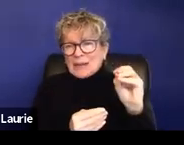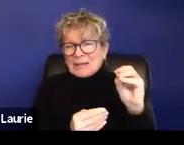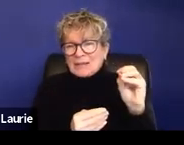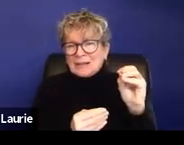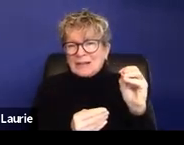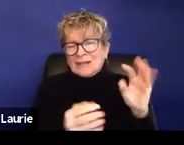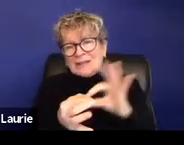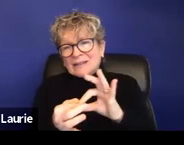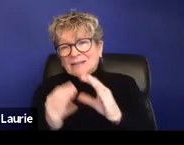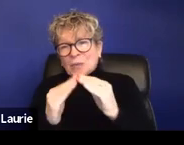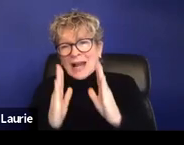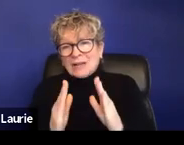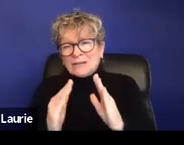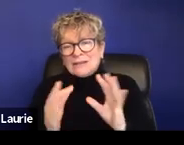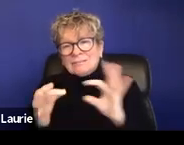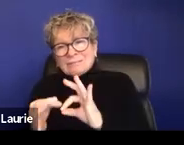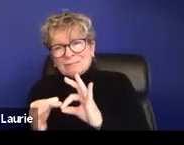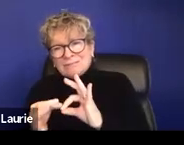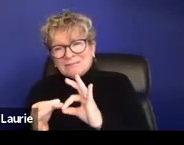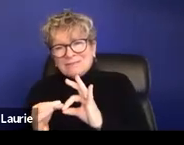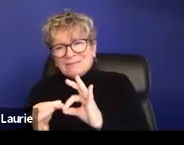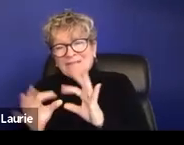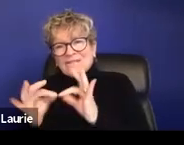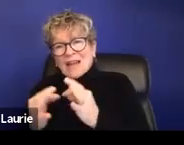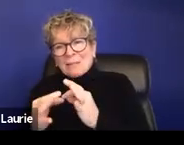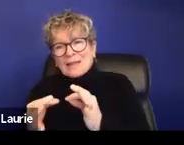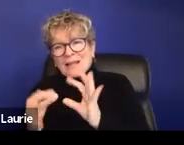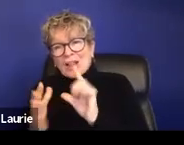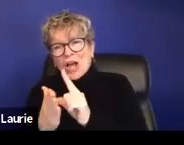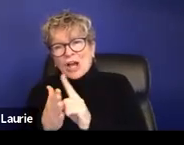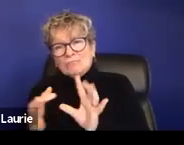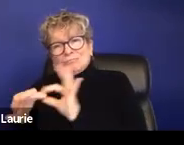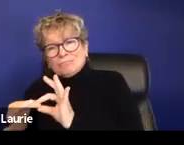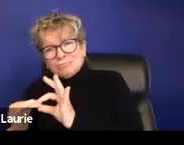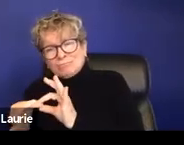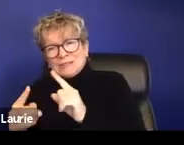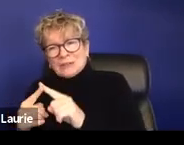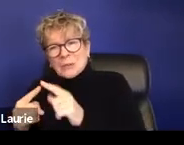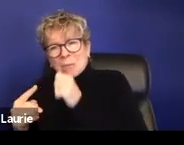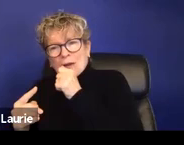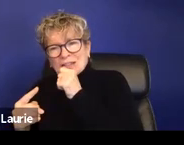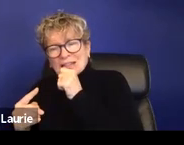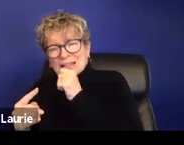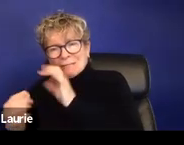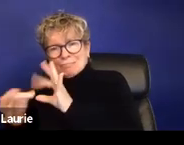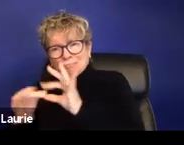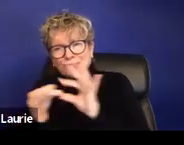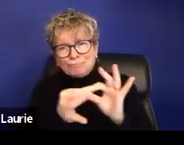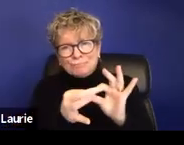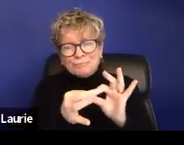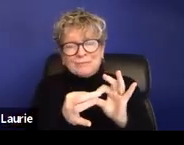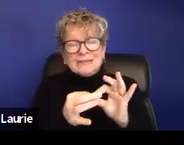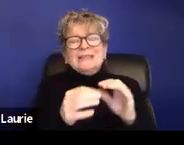a housing issue, which might be connected to a family law issue, which might then be connected to a privacy issue. There are these mental health